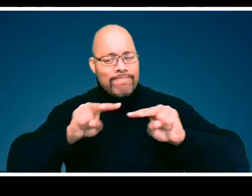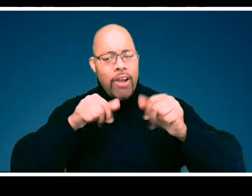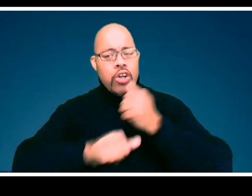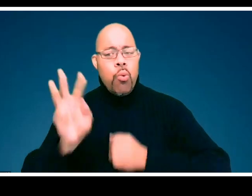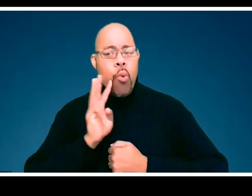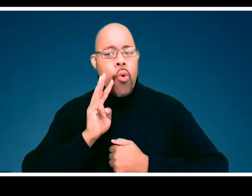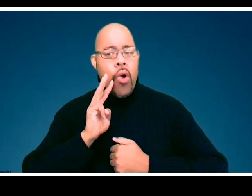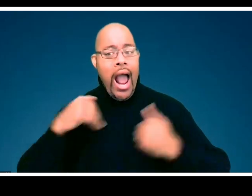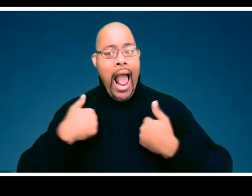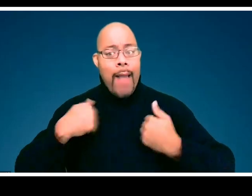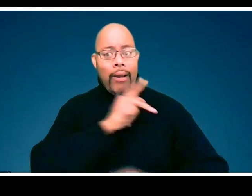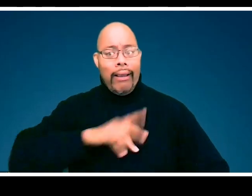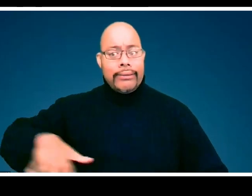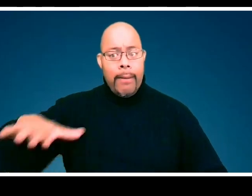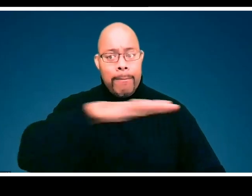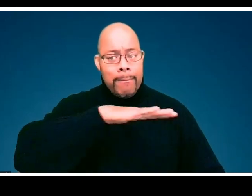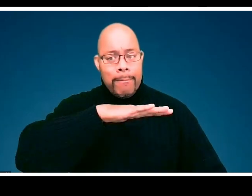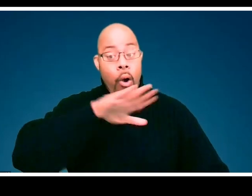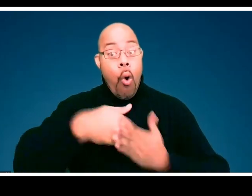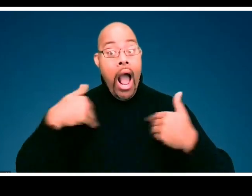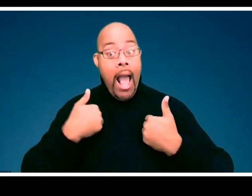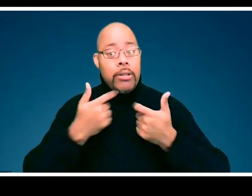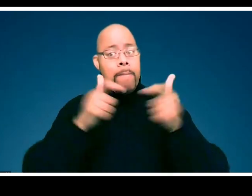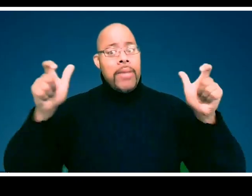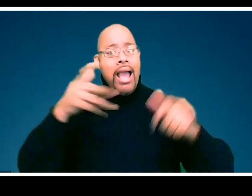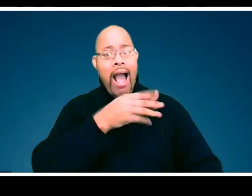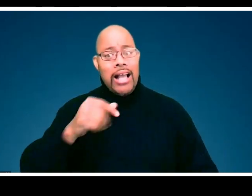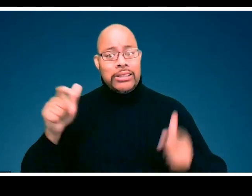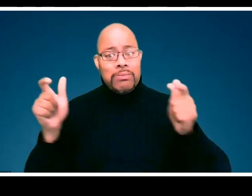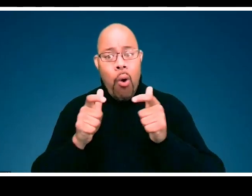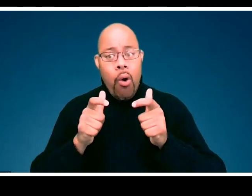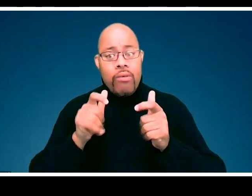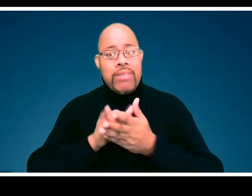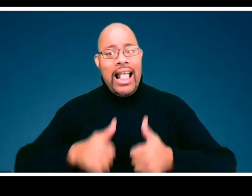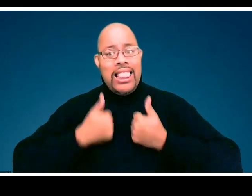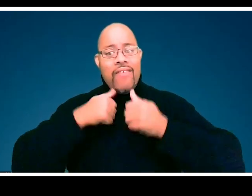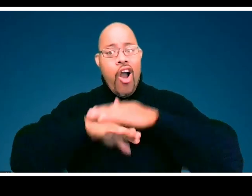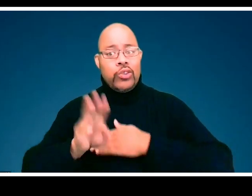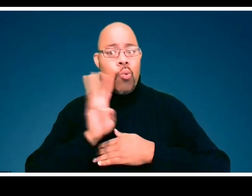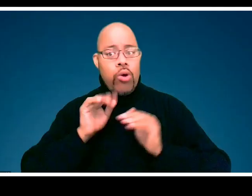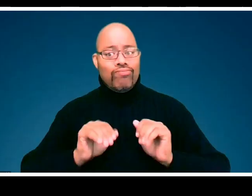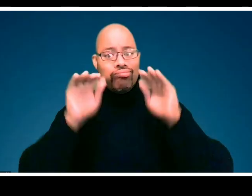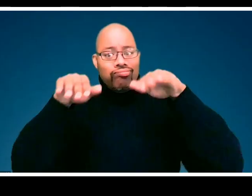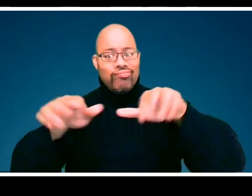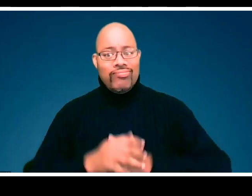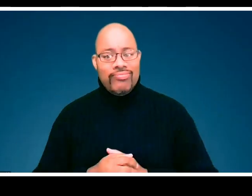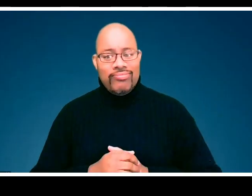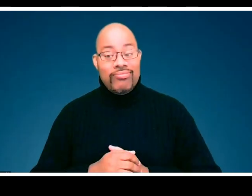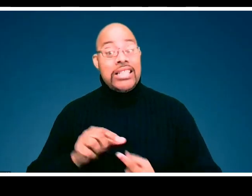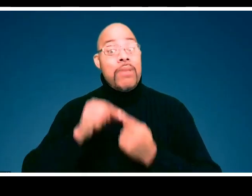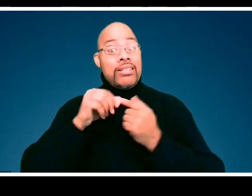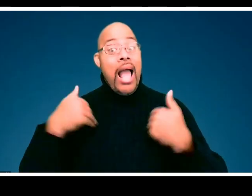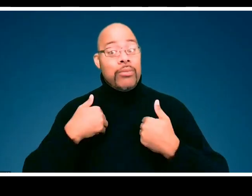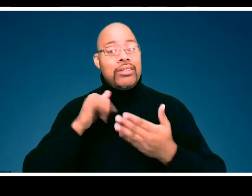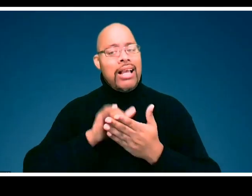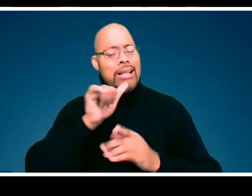undersea animal kingdom. All the creatures, great and small, that make their homes beneath the waves, especially